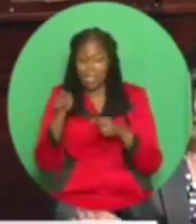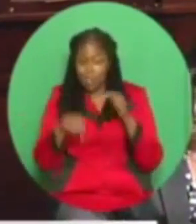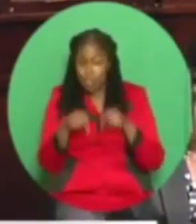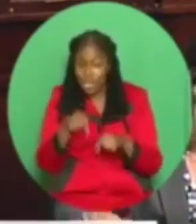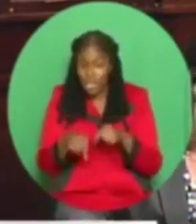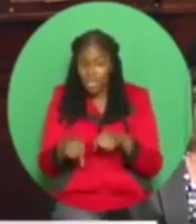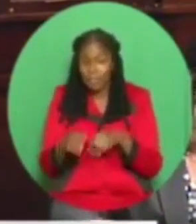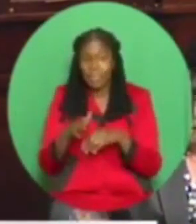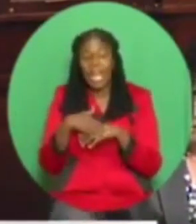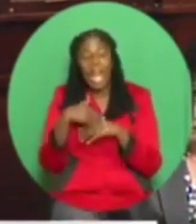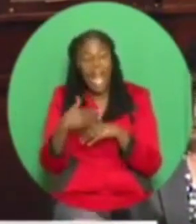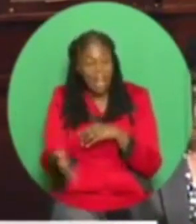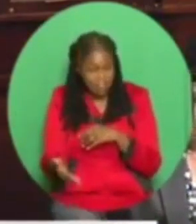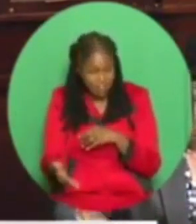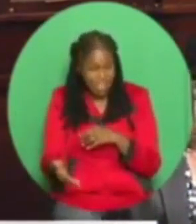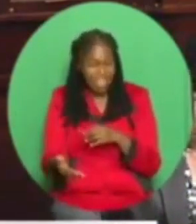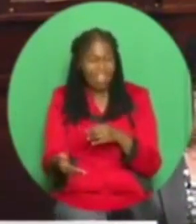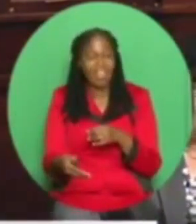After the taxpayer